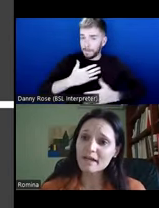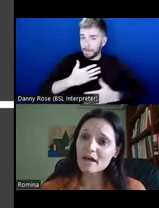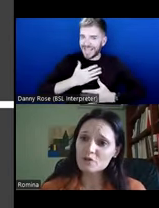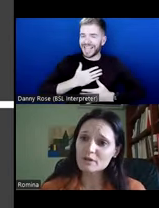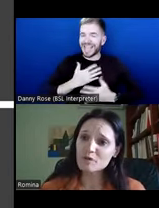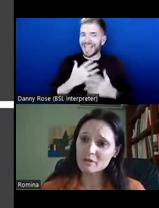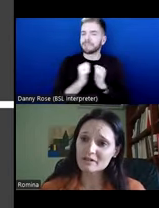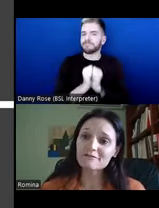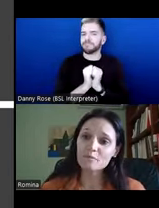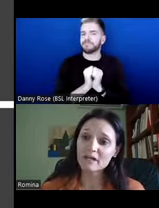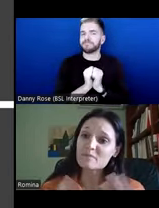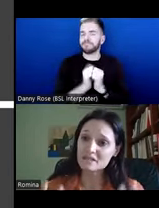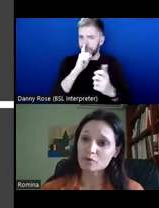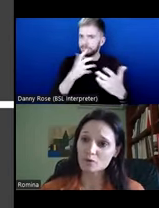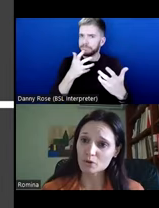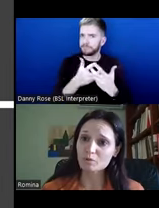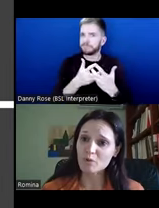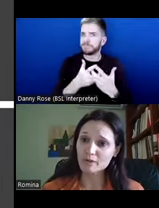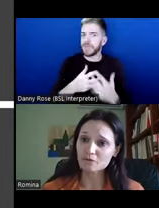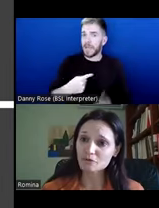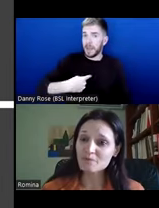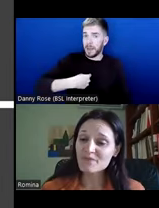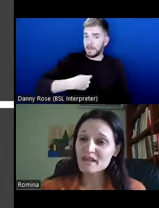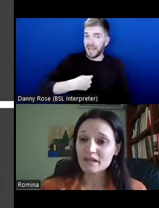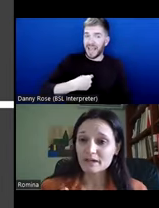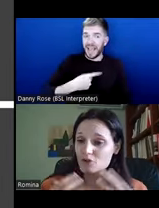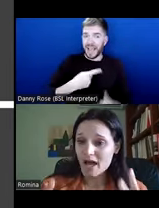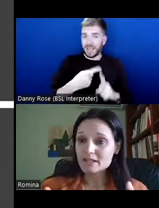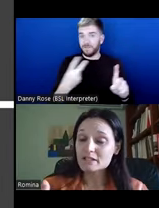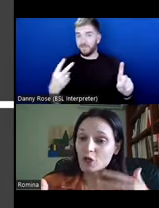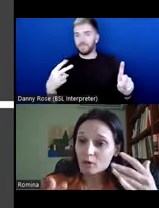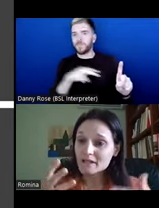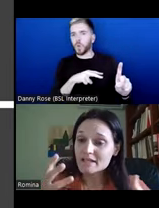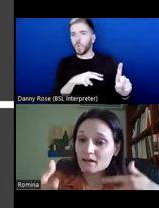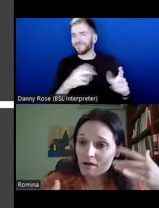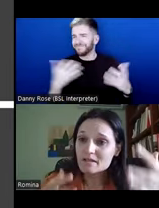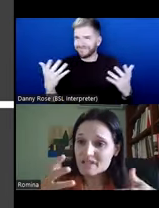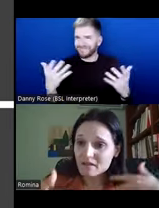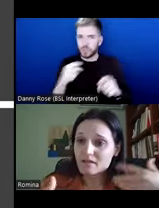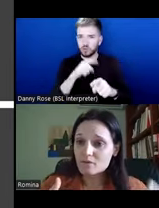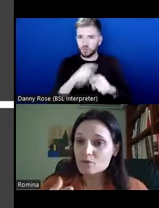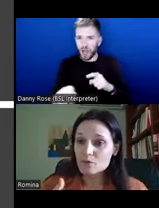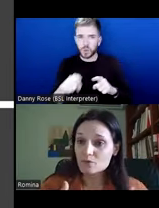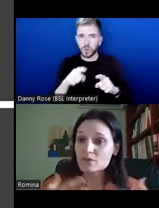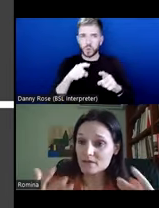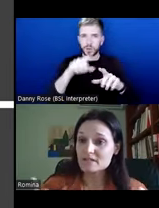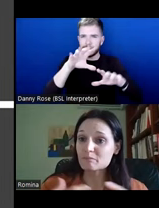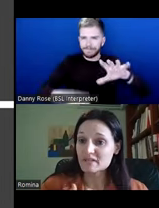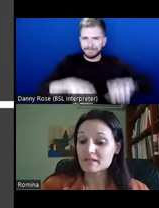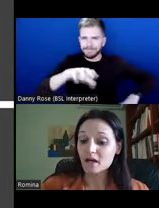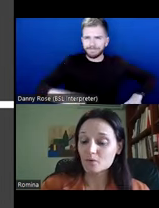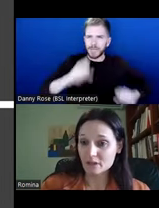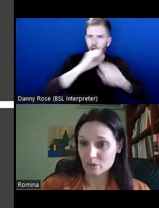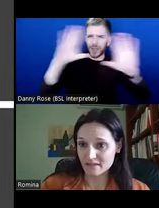but I come to it primarily from an epistemological point of view, trying to decolonize the concepts and the theories we use in the